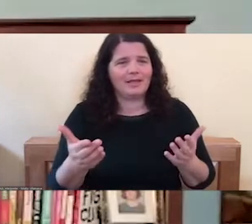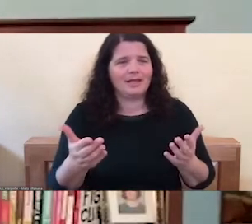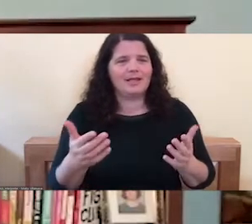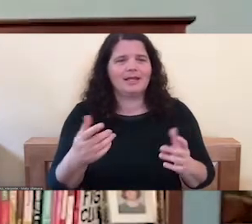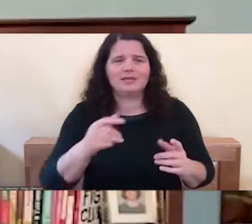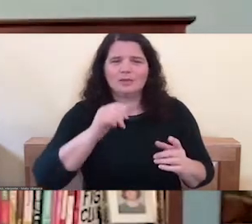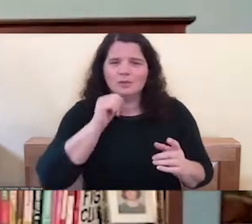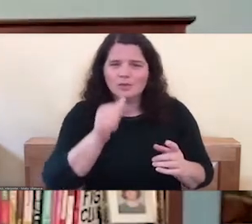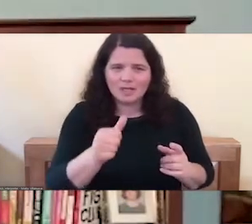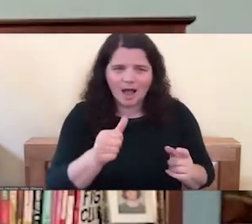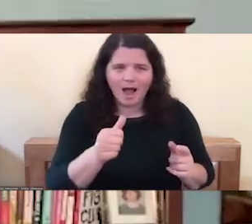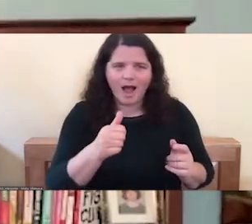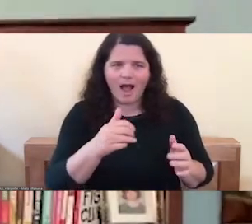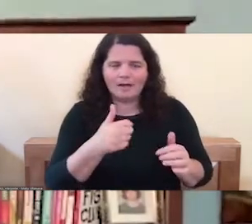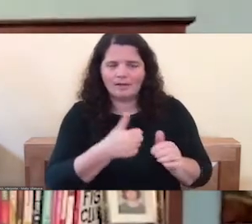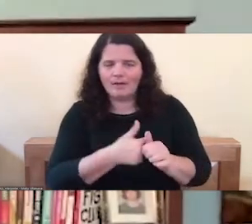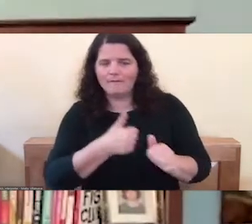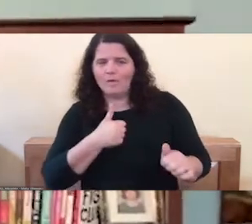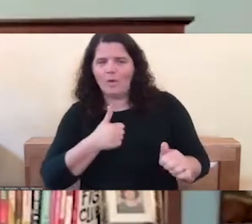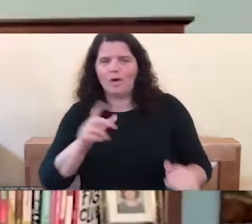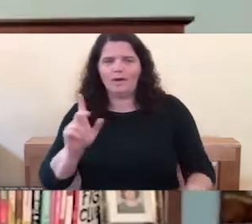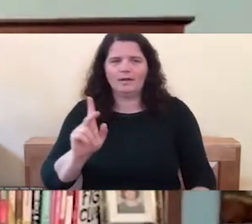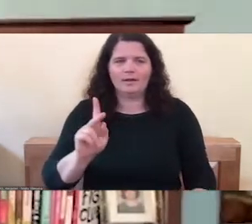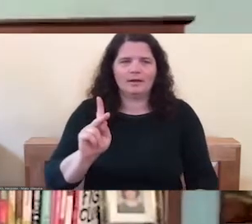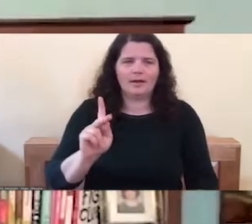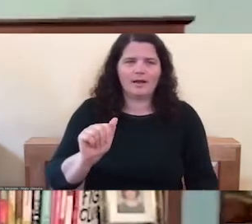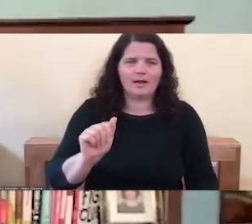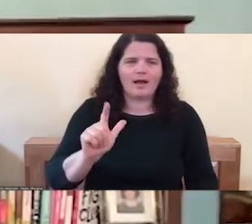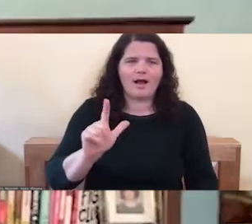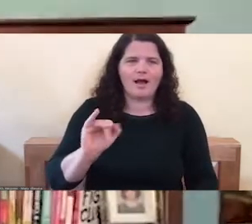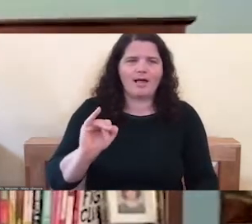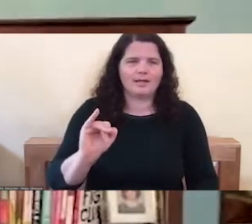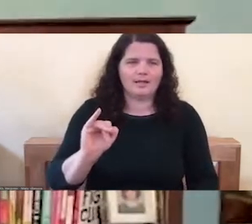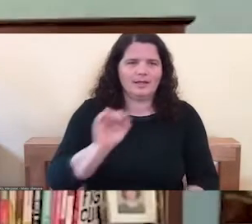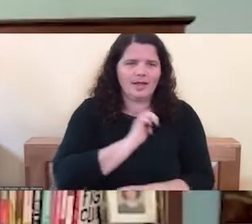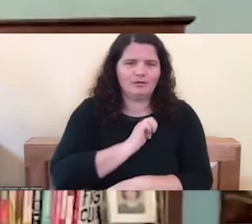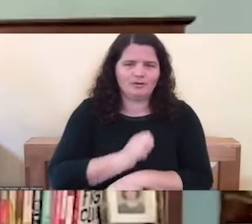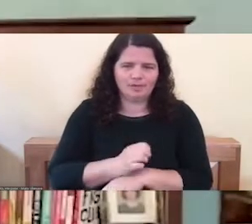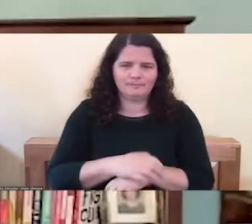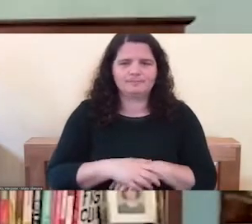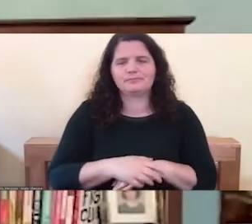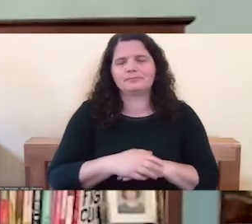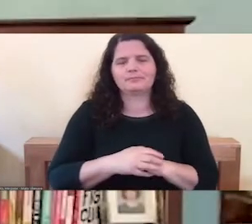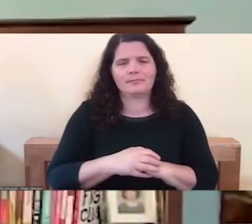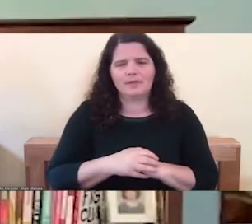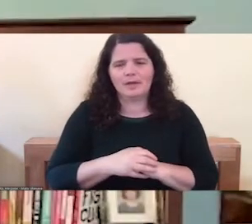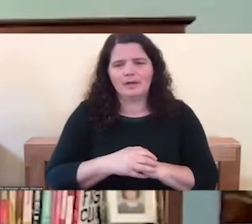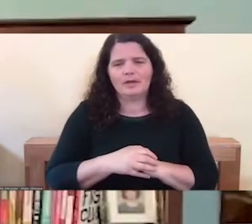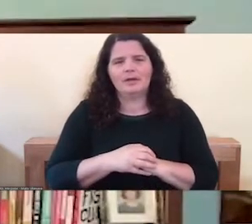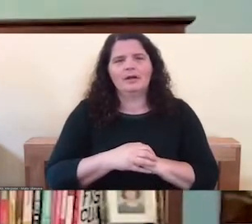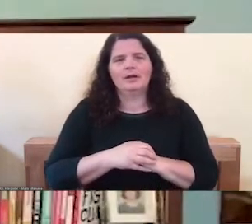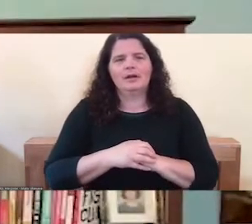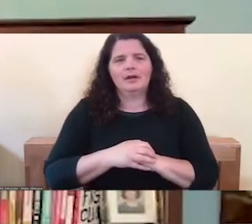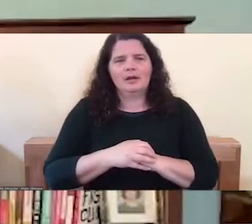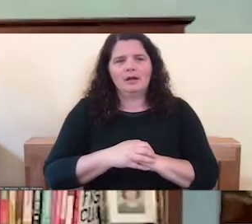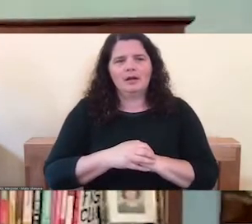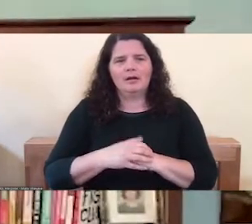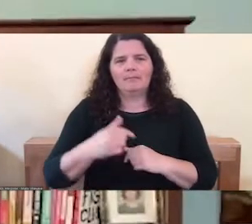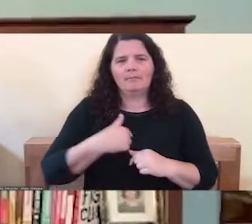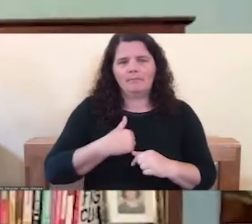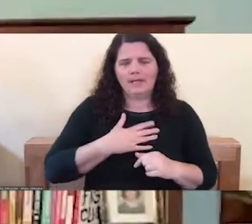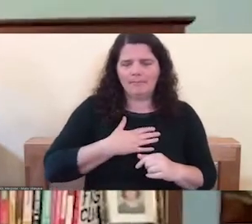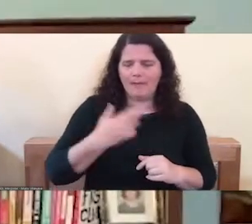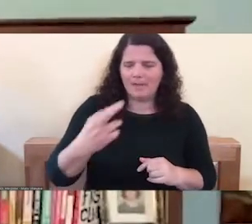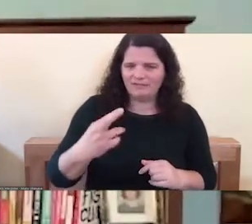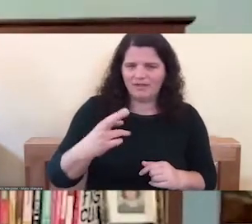I can tell you, so I have my, my best friend, Kelly and I would be like, we both have a lot of Kali energy and it is